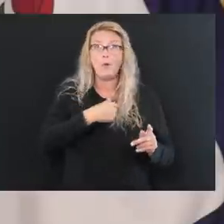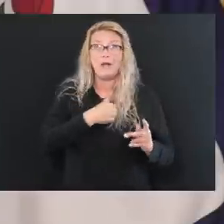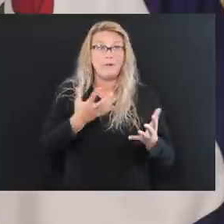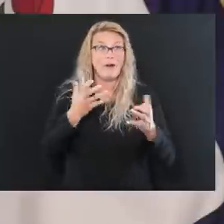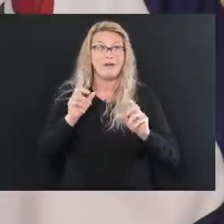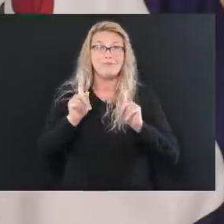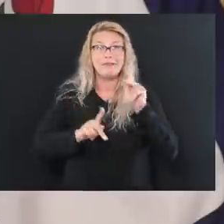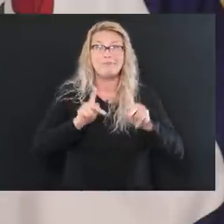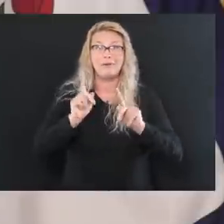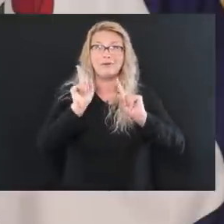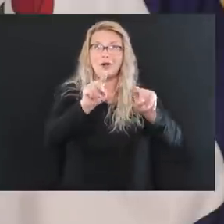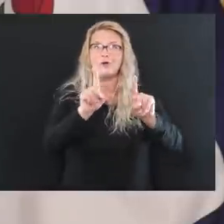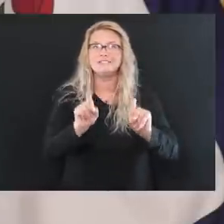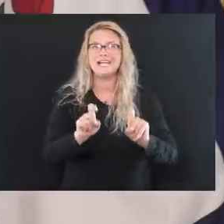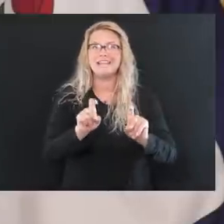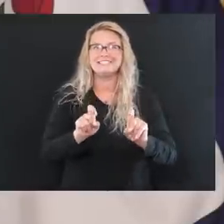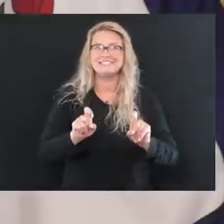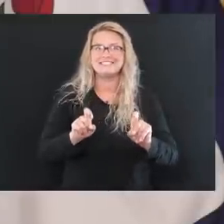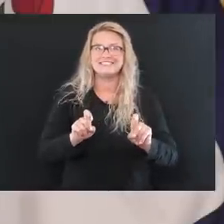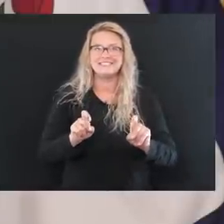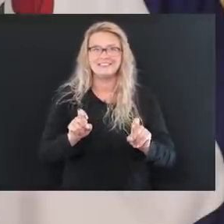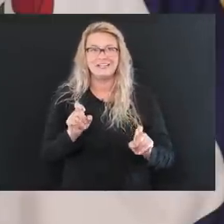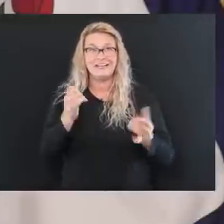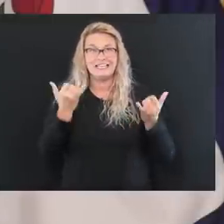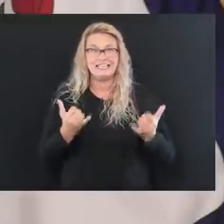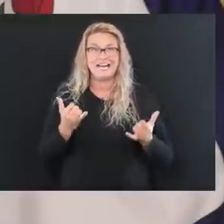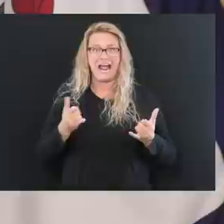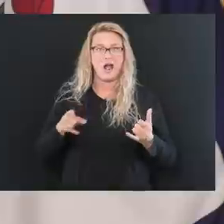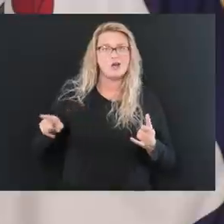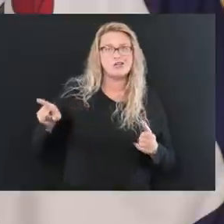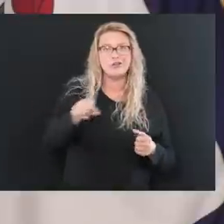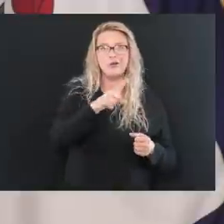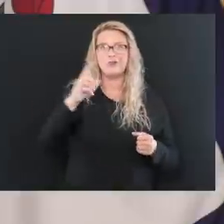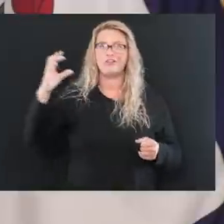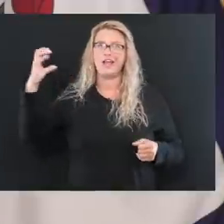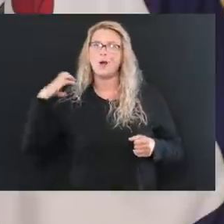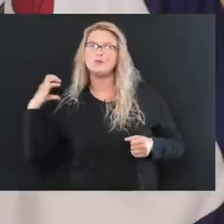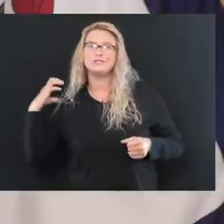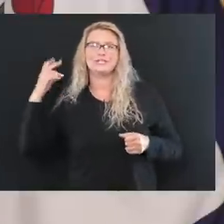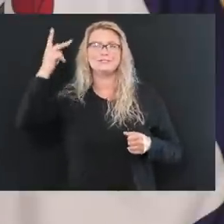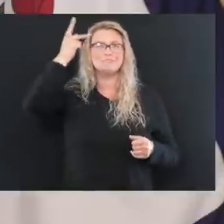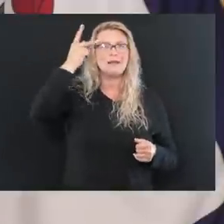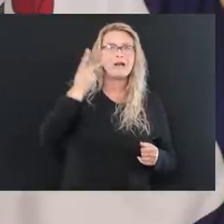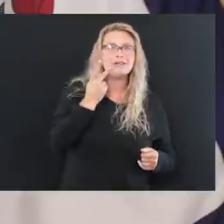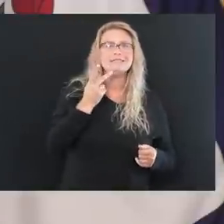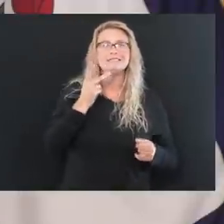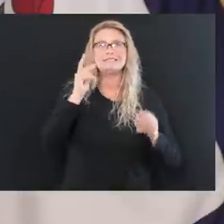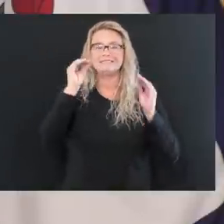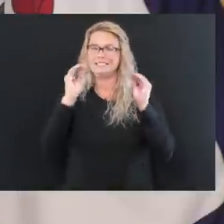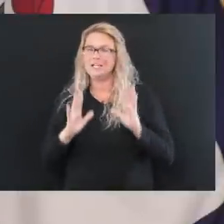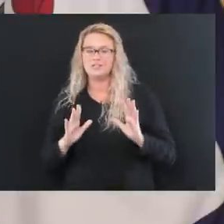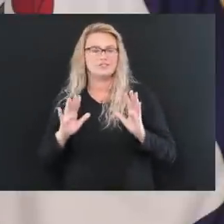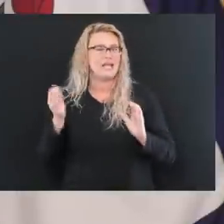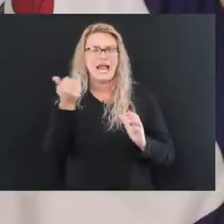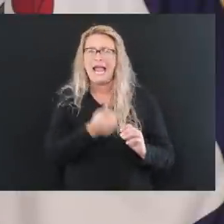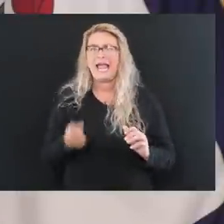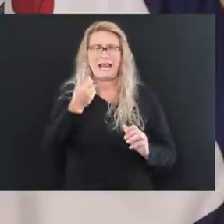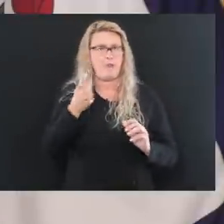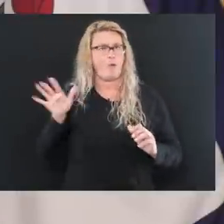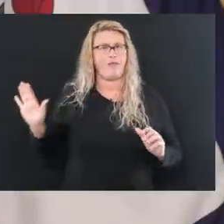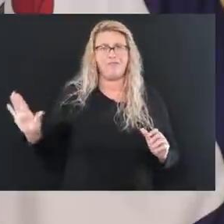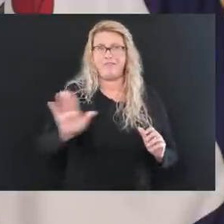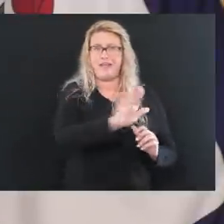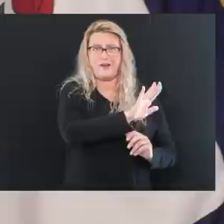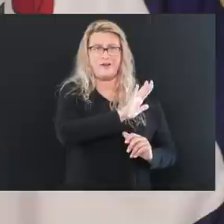but we have to have the cooperation of the coaches and the parents and the teachers and anybody that's out there that could